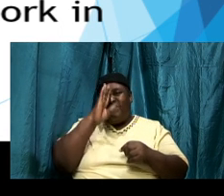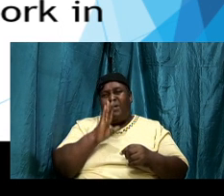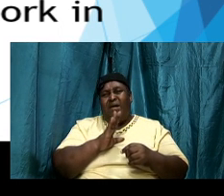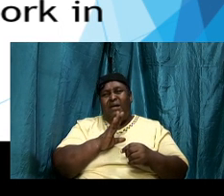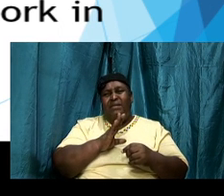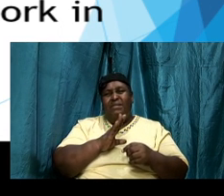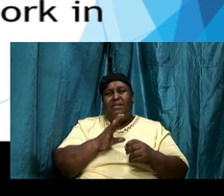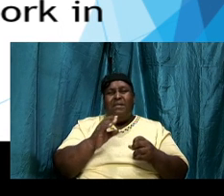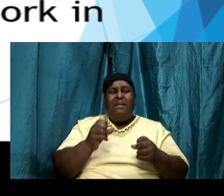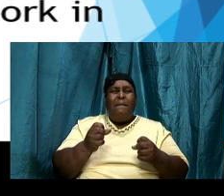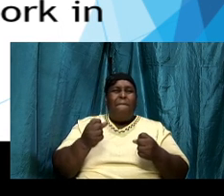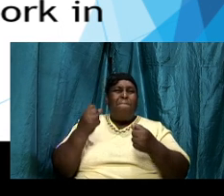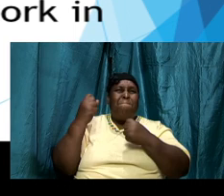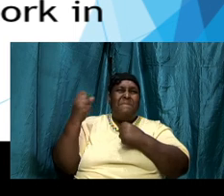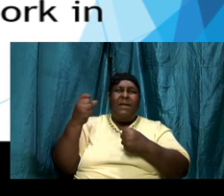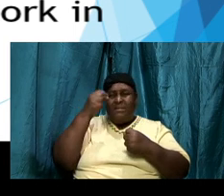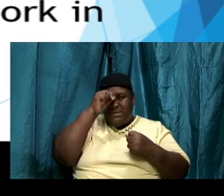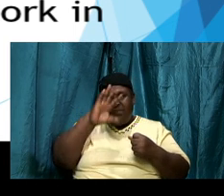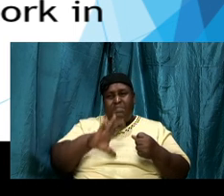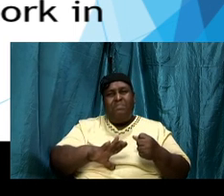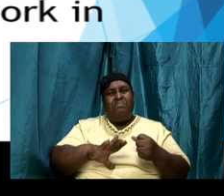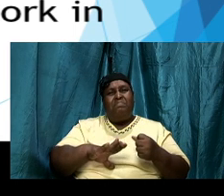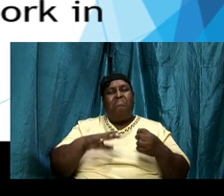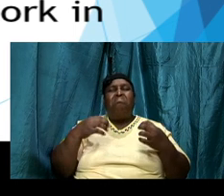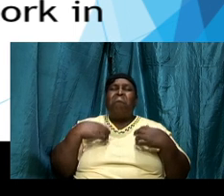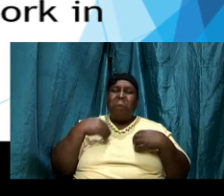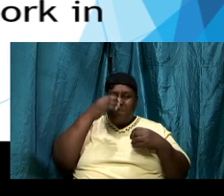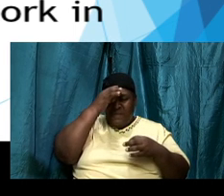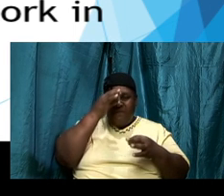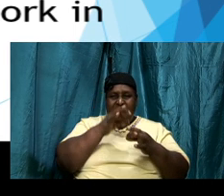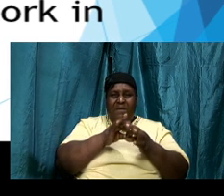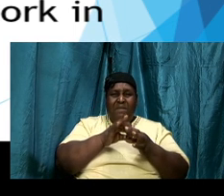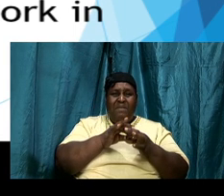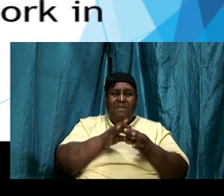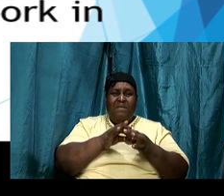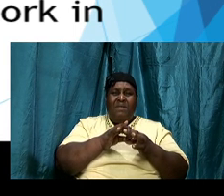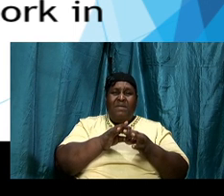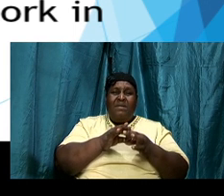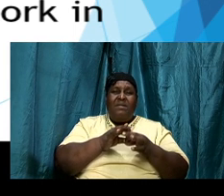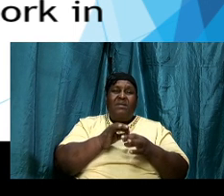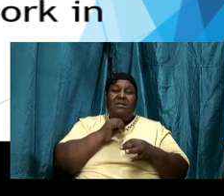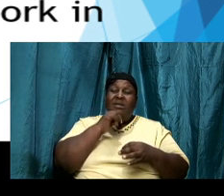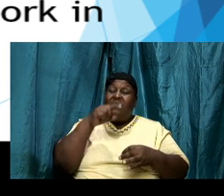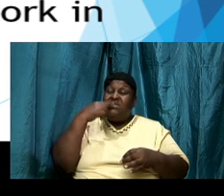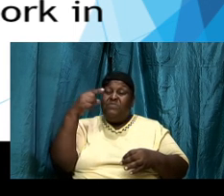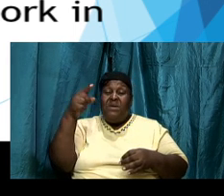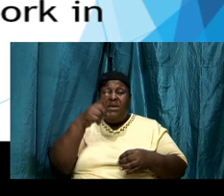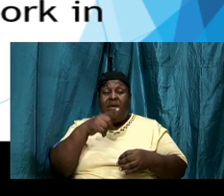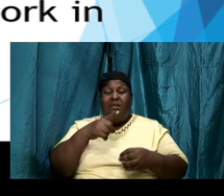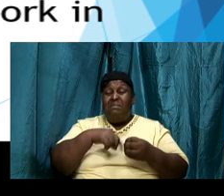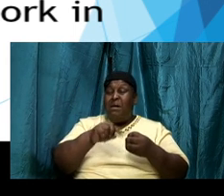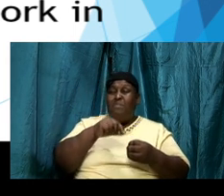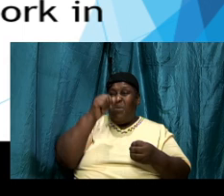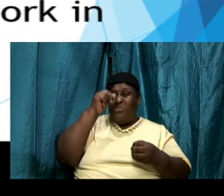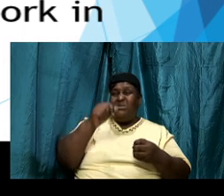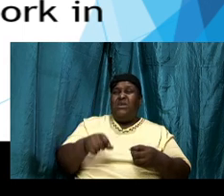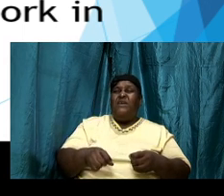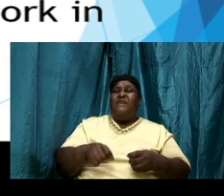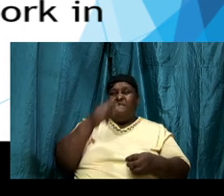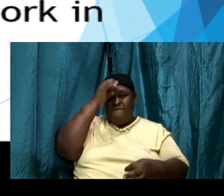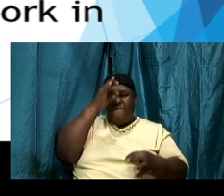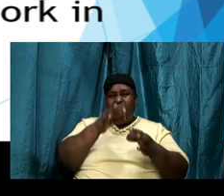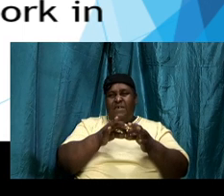them with that but we are not even talking here about a gift that a man may have or the gift of faith no